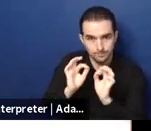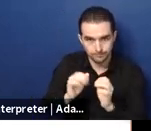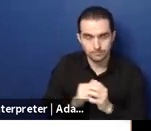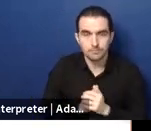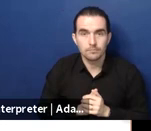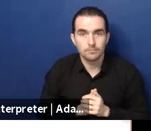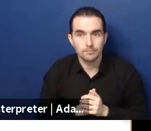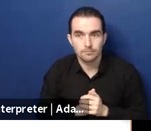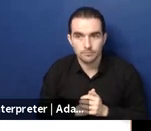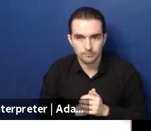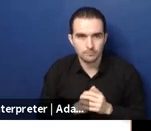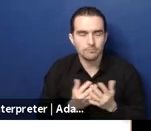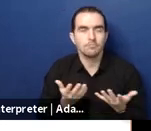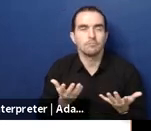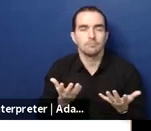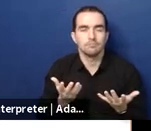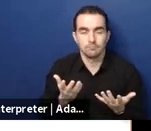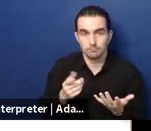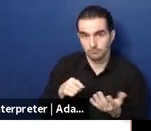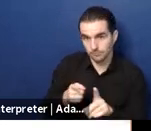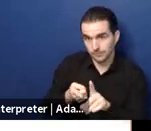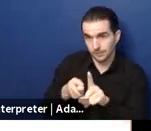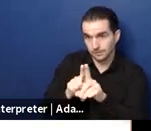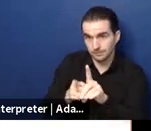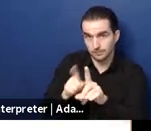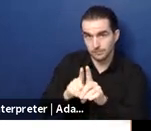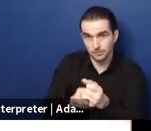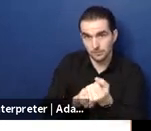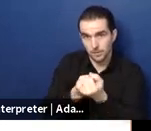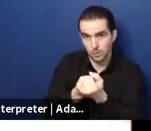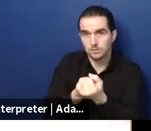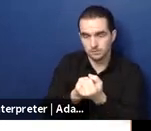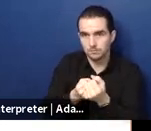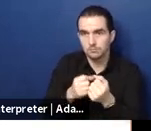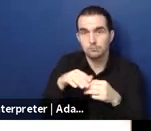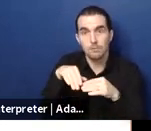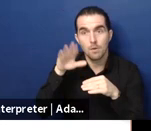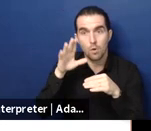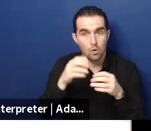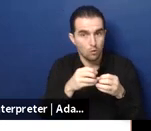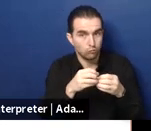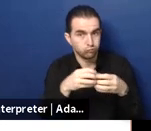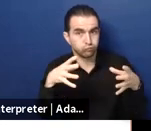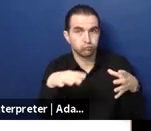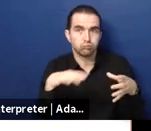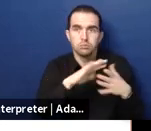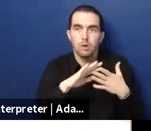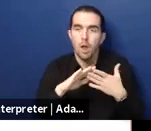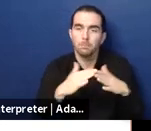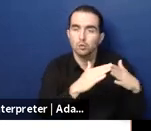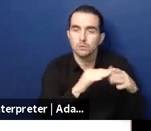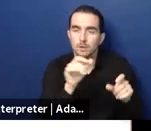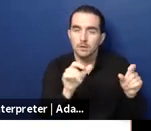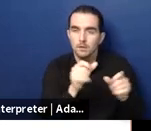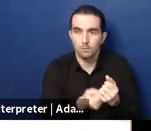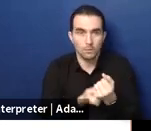all believe um will enable persons with disabilities to live independently with dignity in our society thank